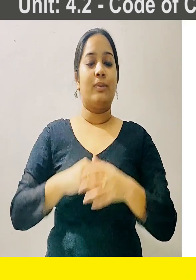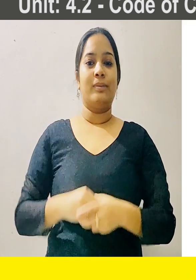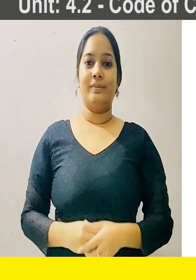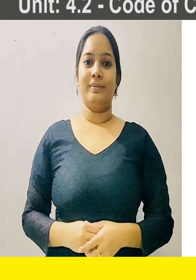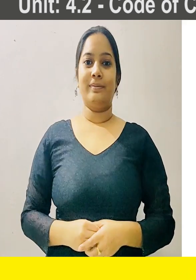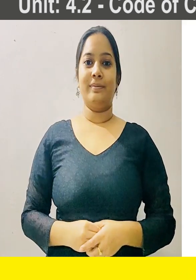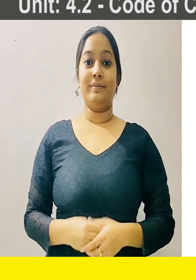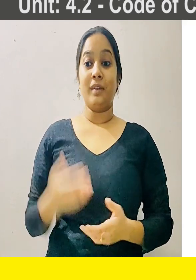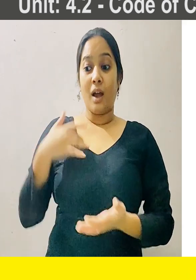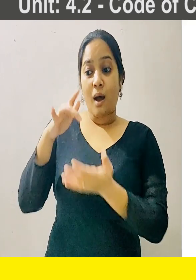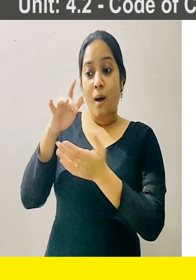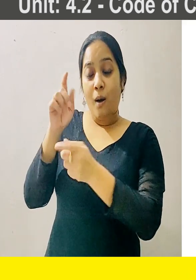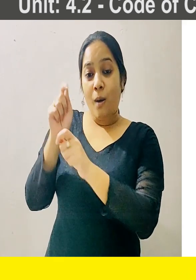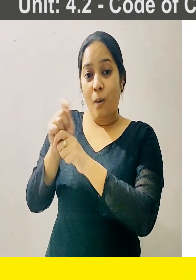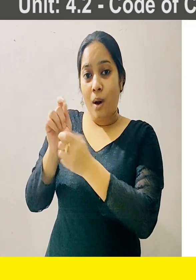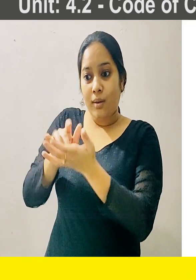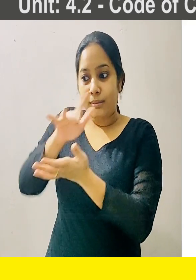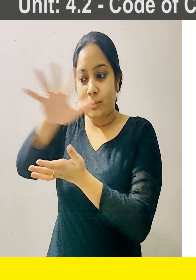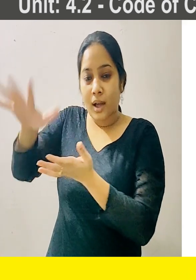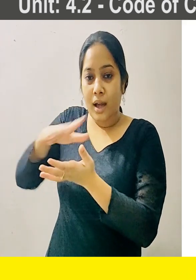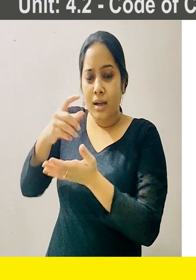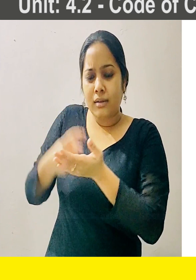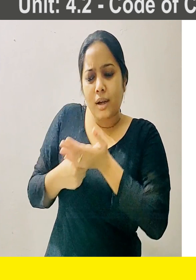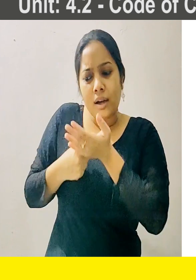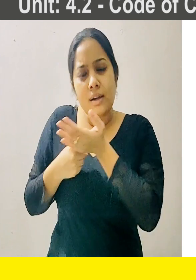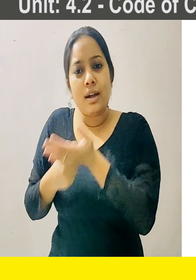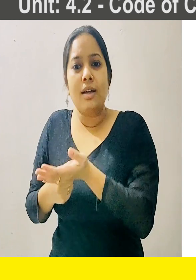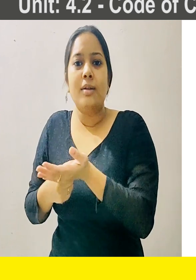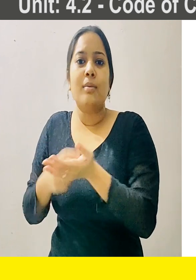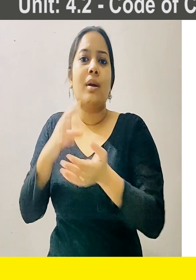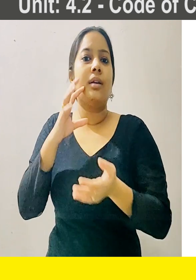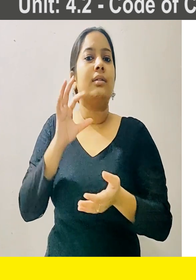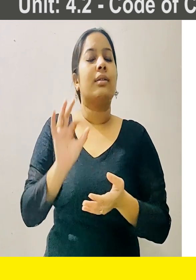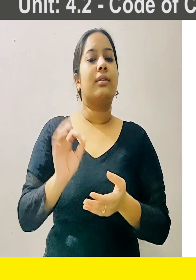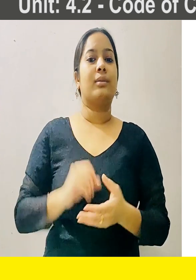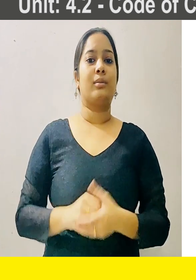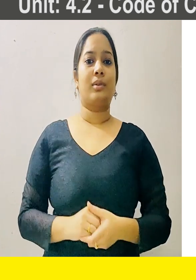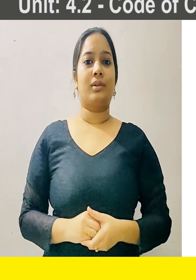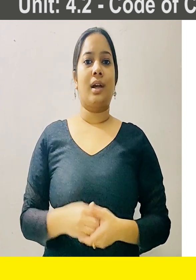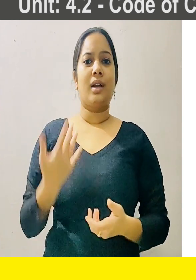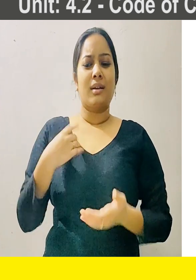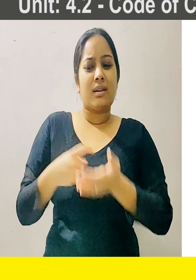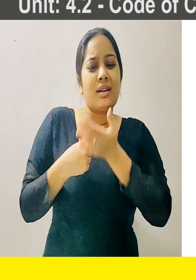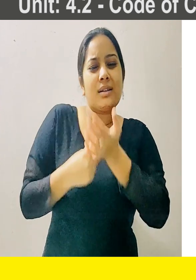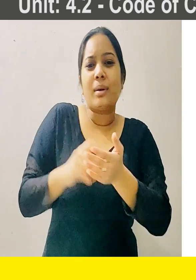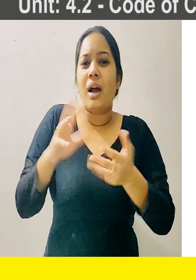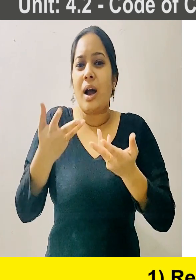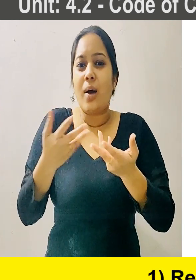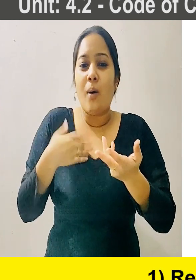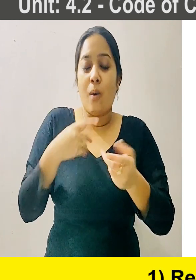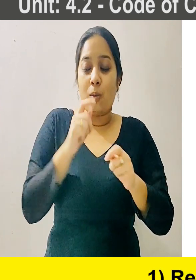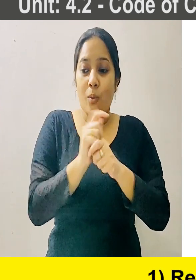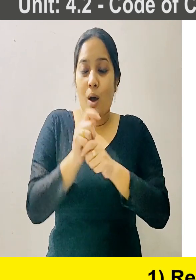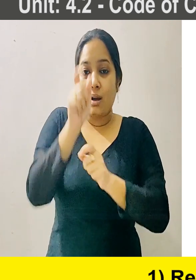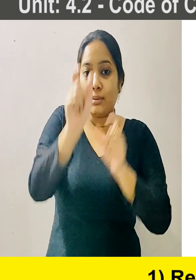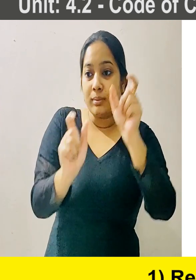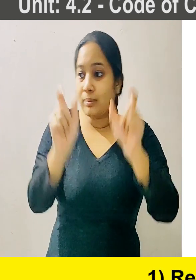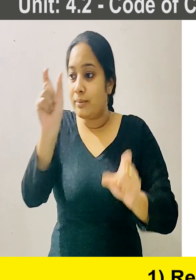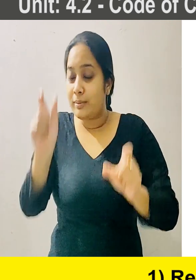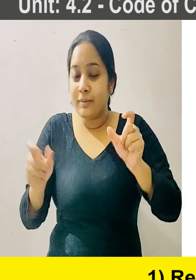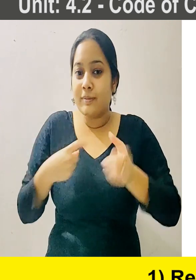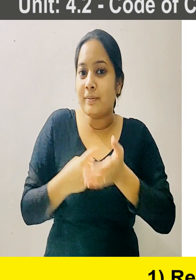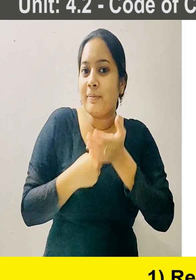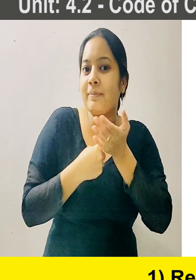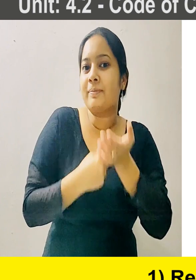Respect your workplace. Some of the ways we respect our workplace is by Respecting the people